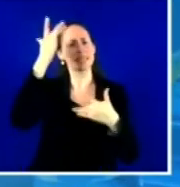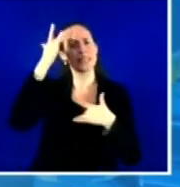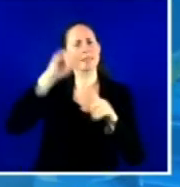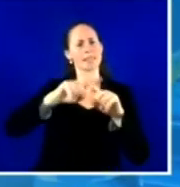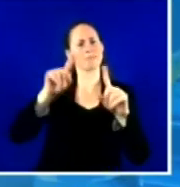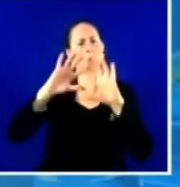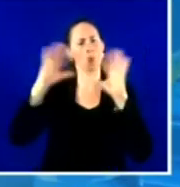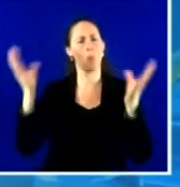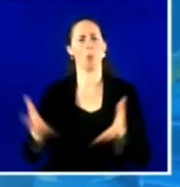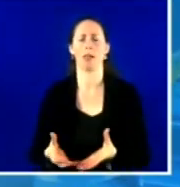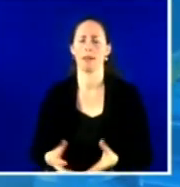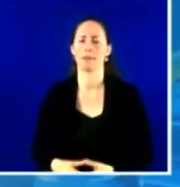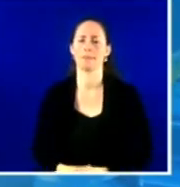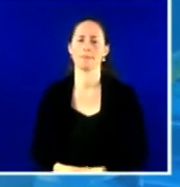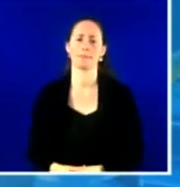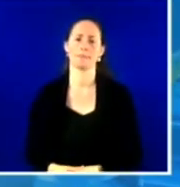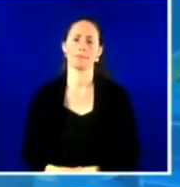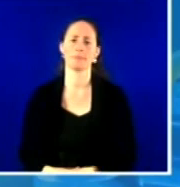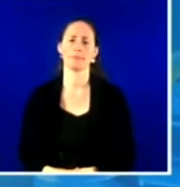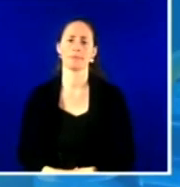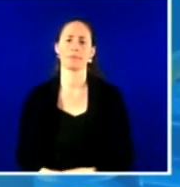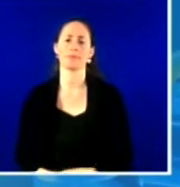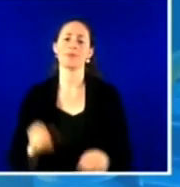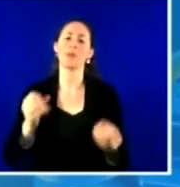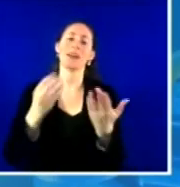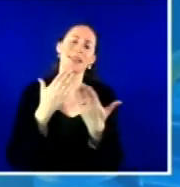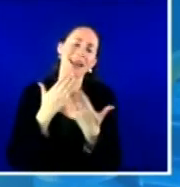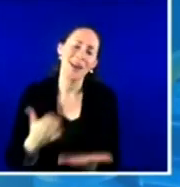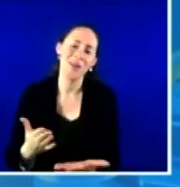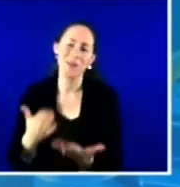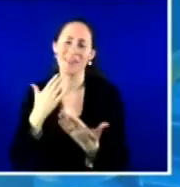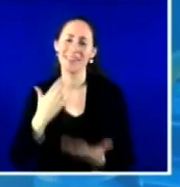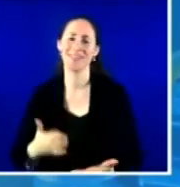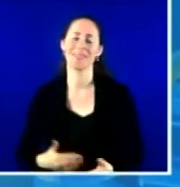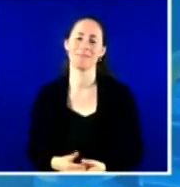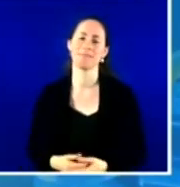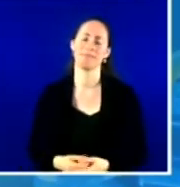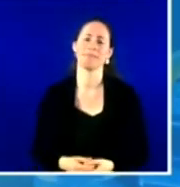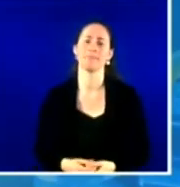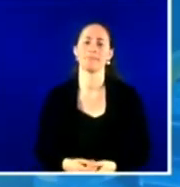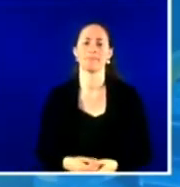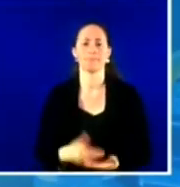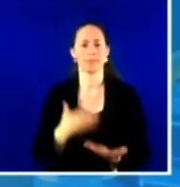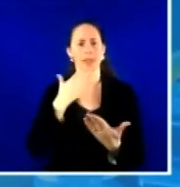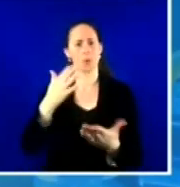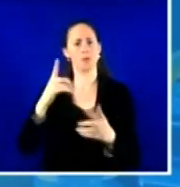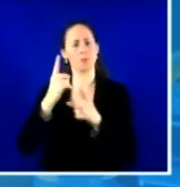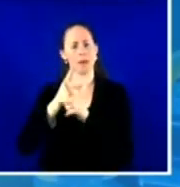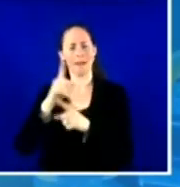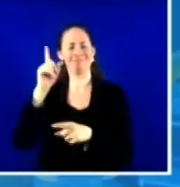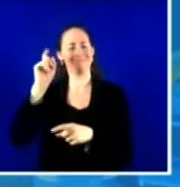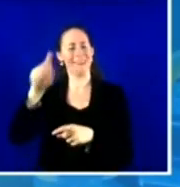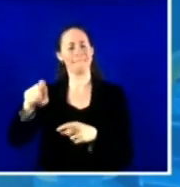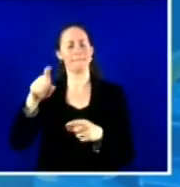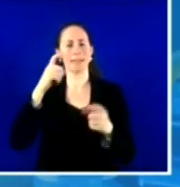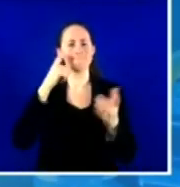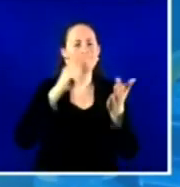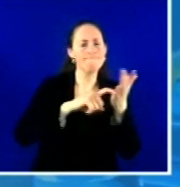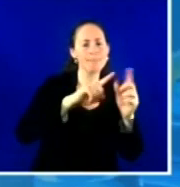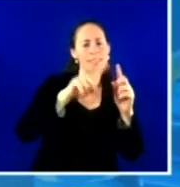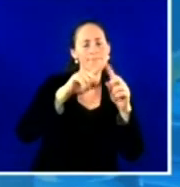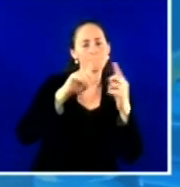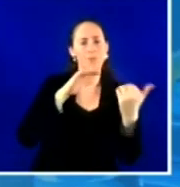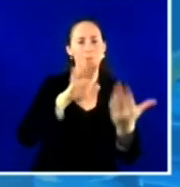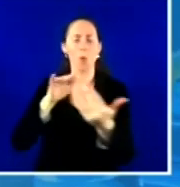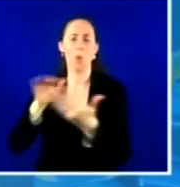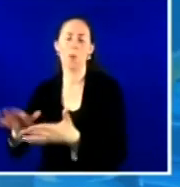Just terrific all around the multi-partum approach, insights there. I just cannot underscore what you said, uh, just now